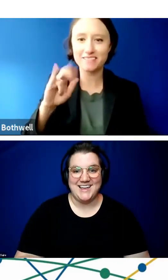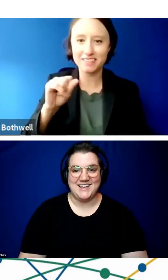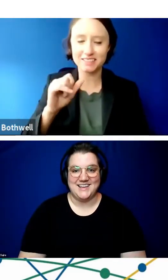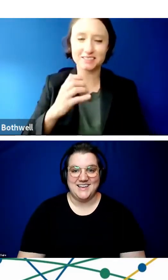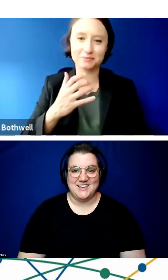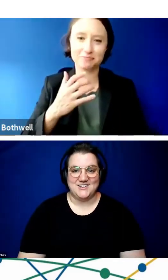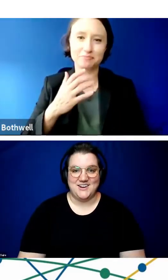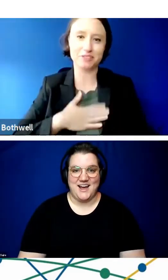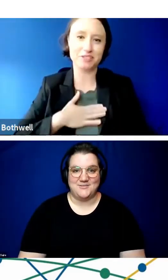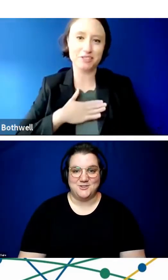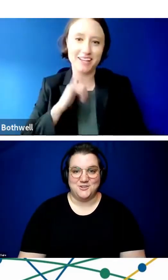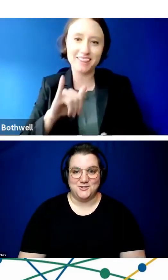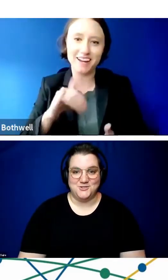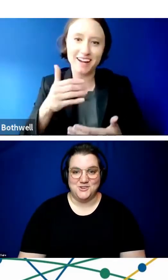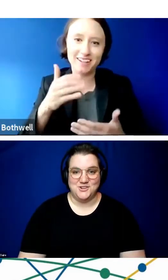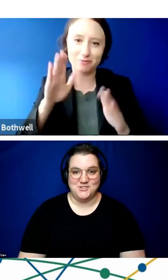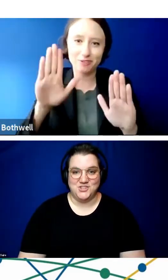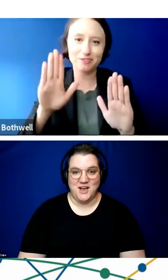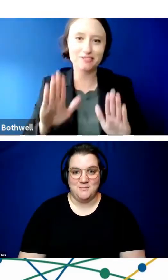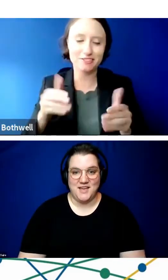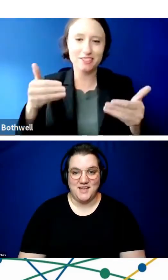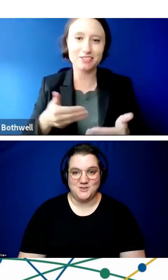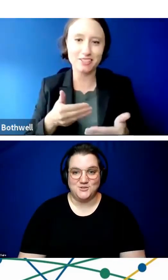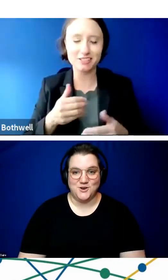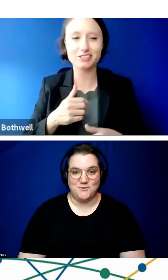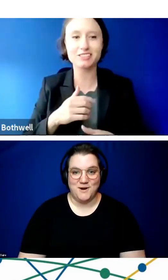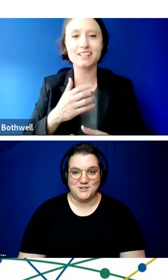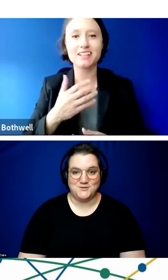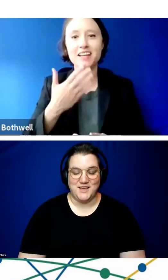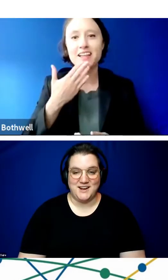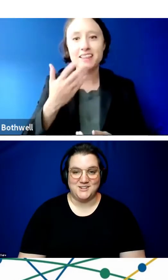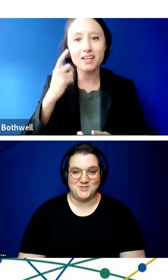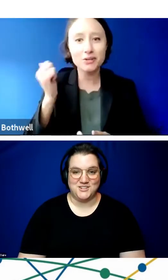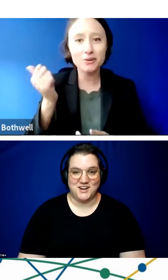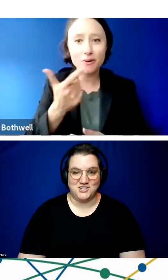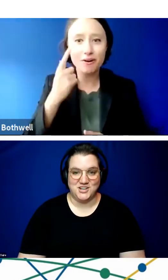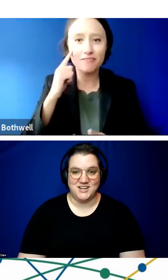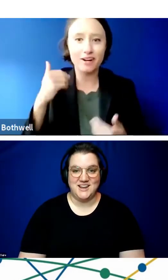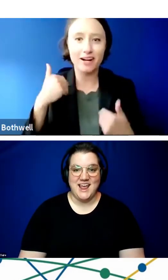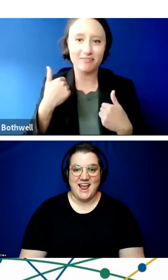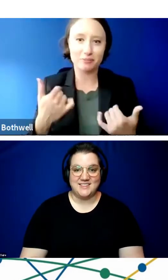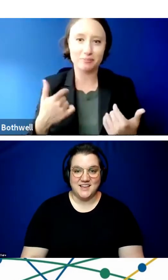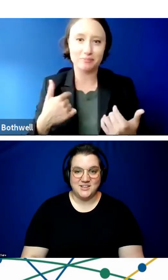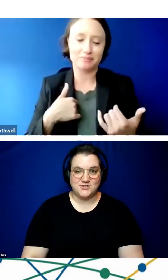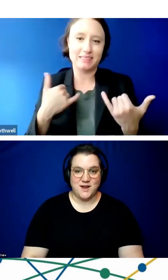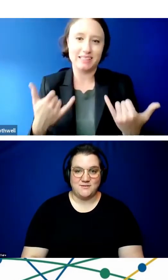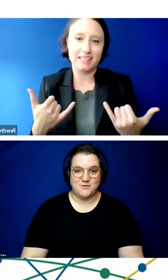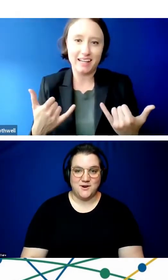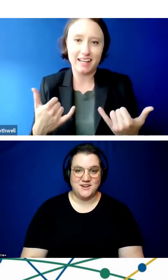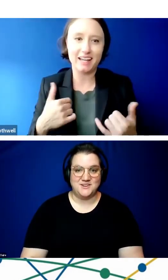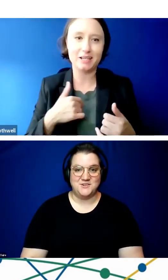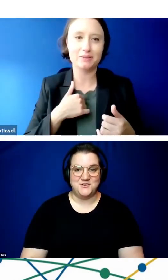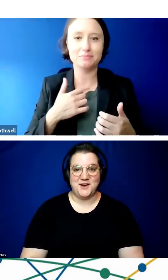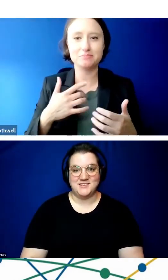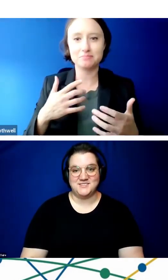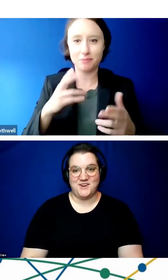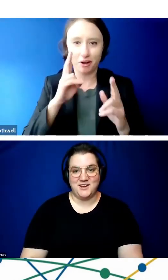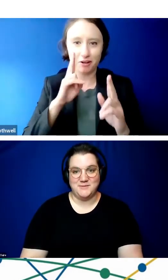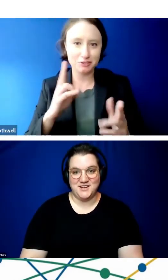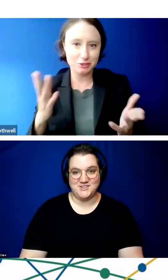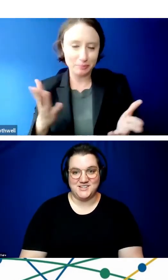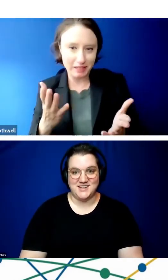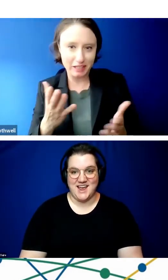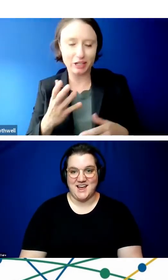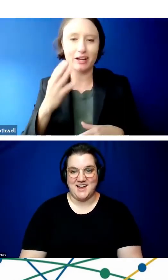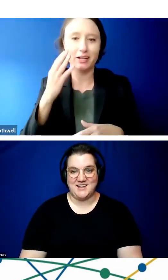Hi. Good afternoon, Jem. Thank you so much for that introduction. And thank you to everyone who has